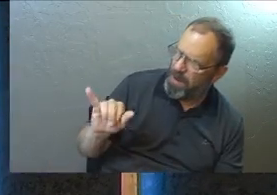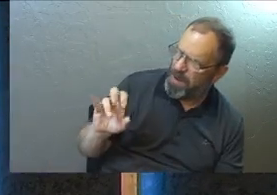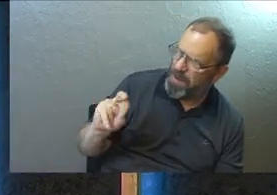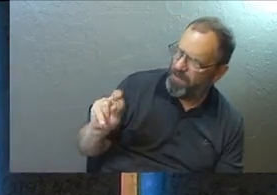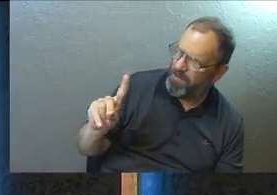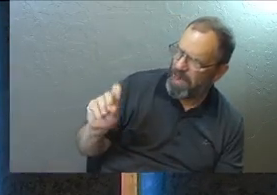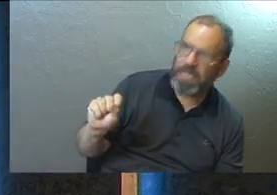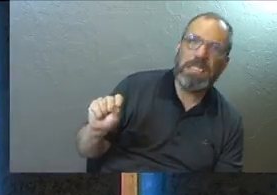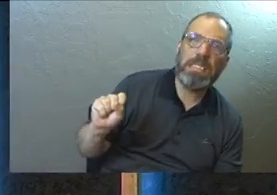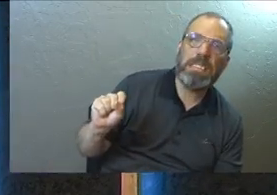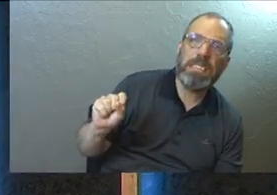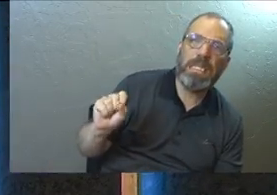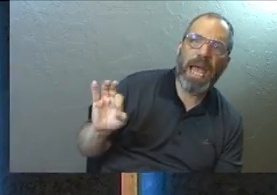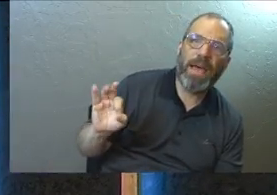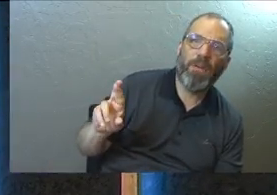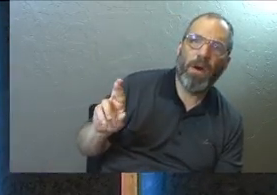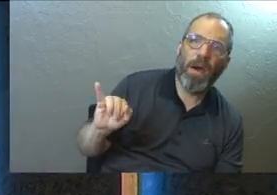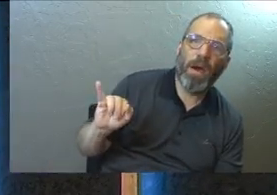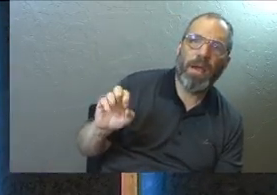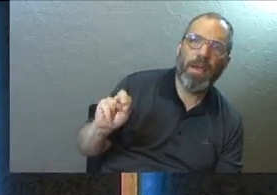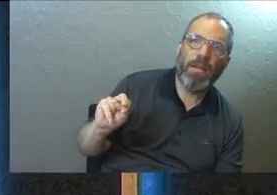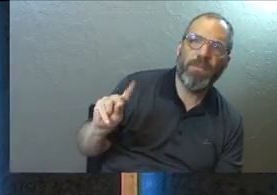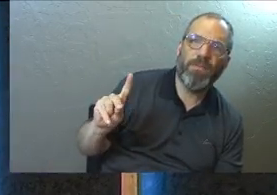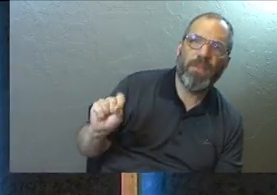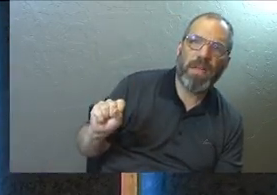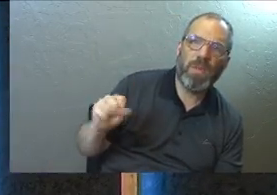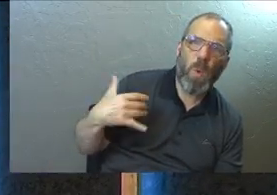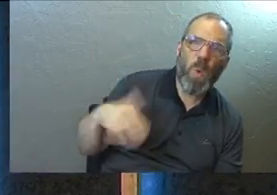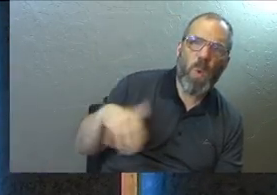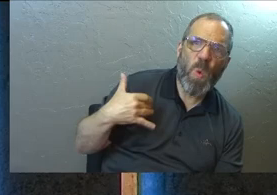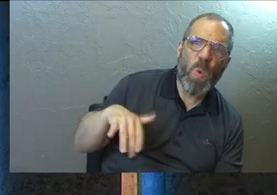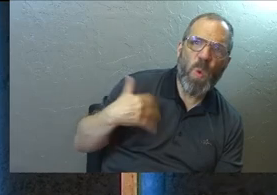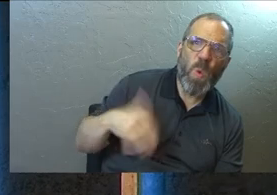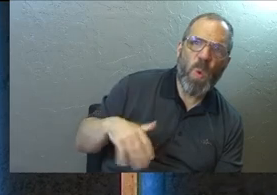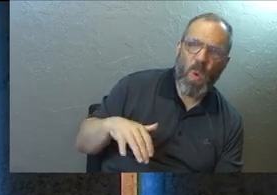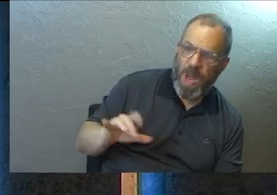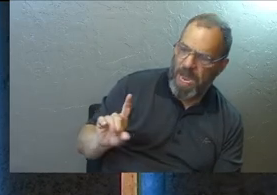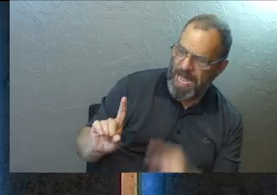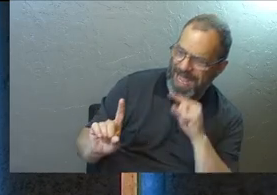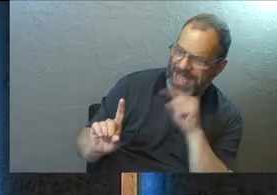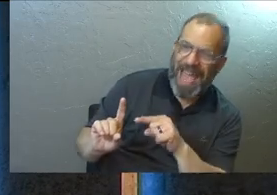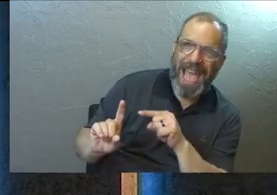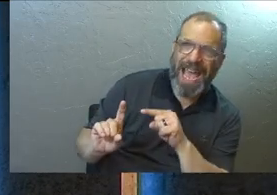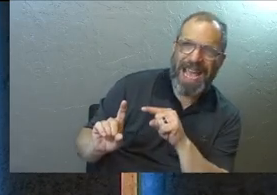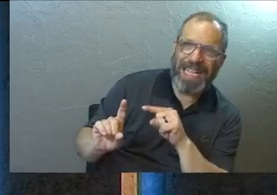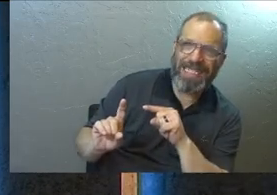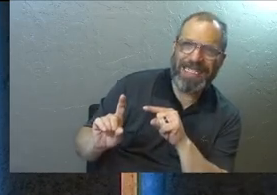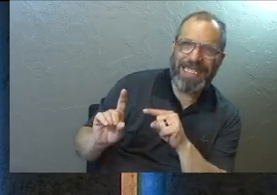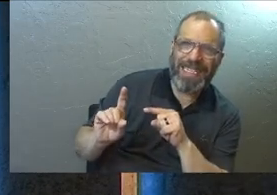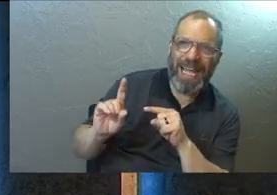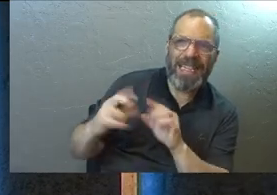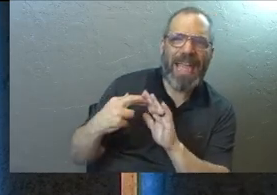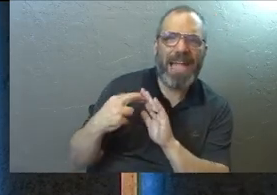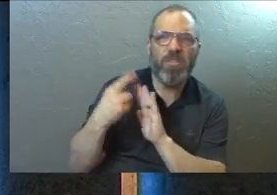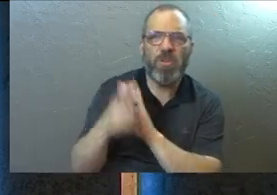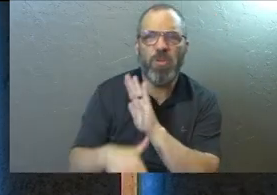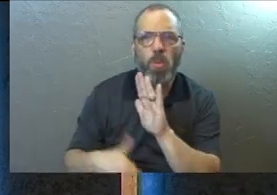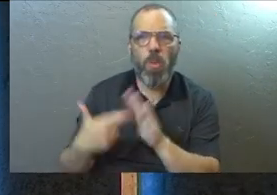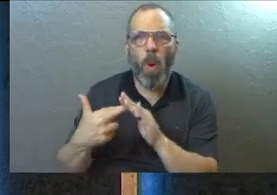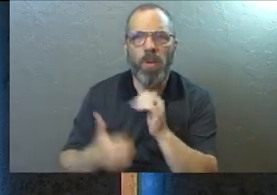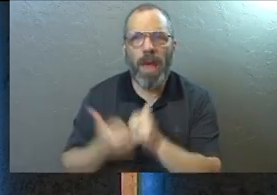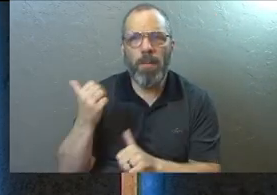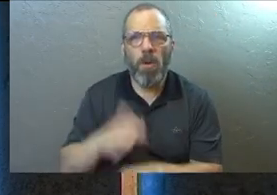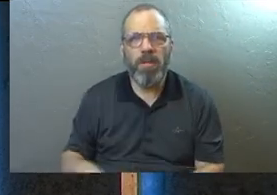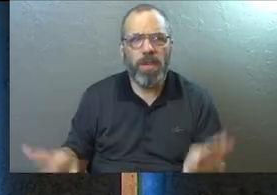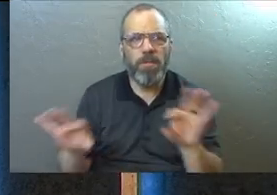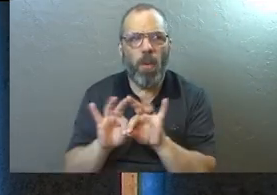first time he's going to say it. This is going to be massive. And what Jesus is going to say is, this is the hat that matters the most